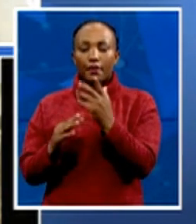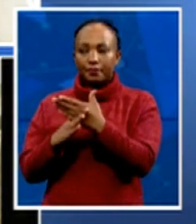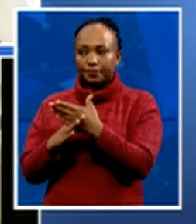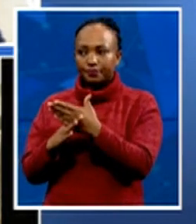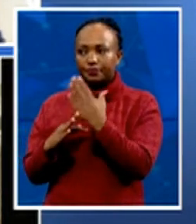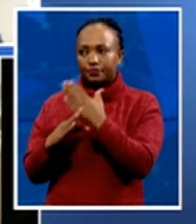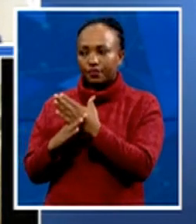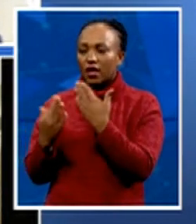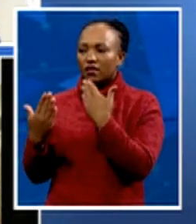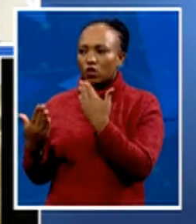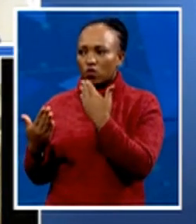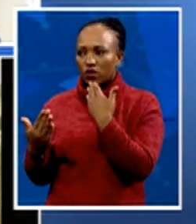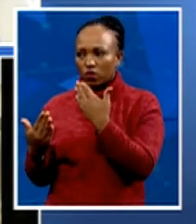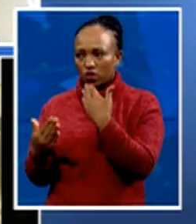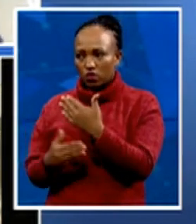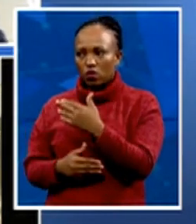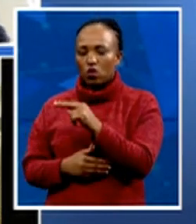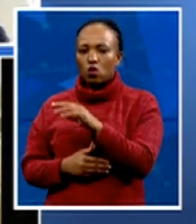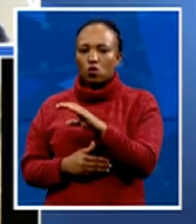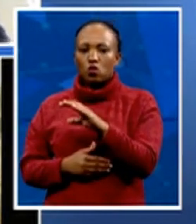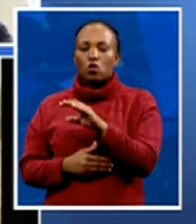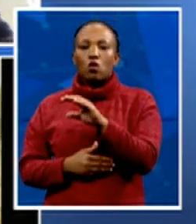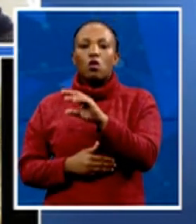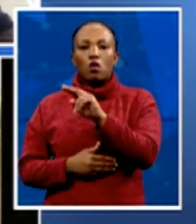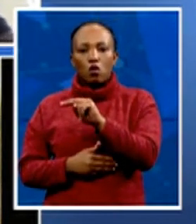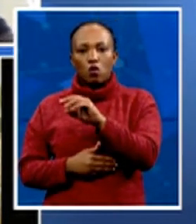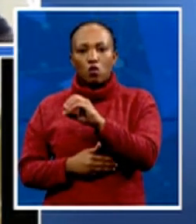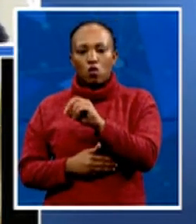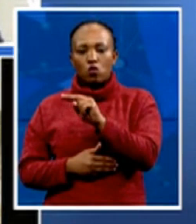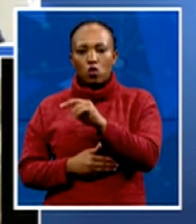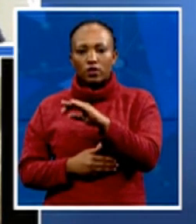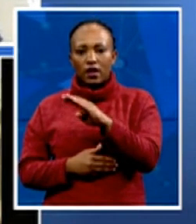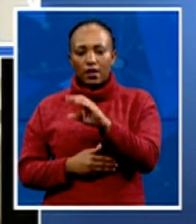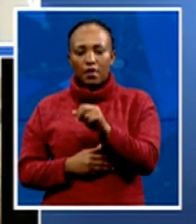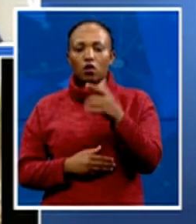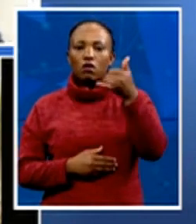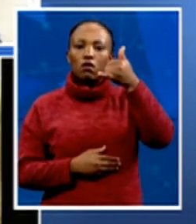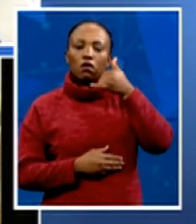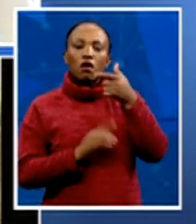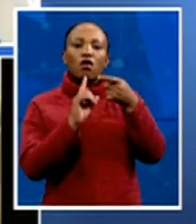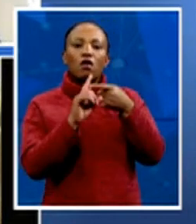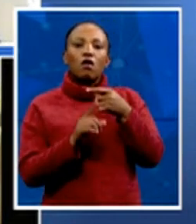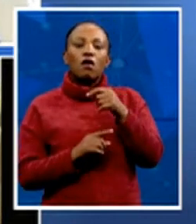have to bring in a caller now. We have Khauletza from Fixberg. Khauletza, what's on your mind about this conversation?